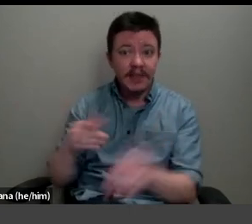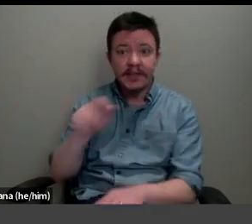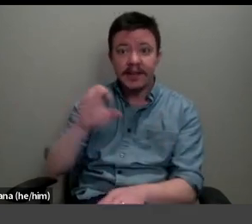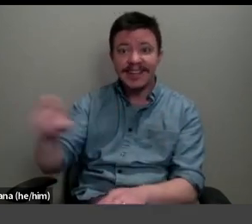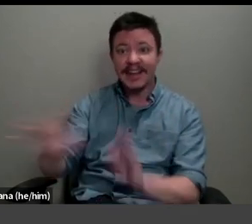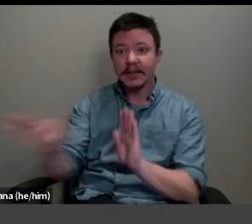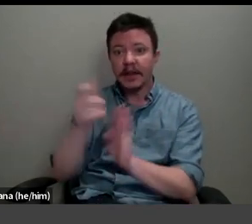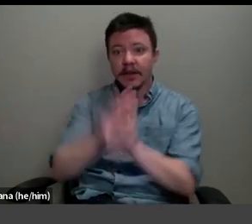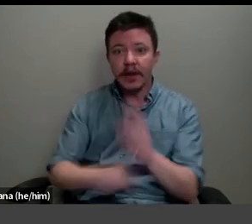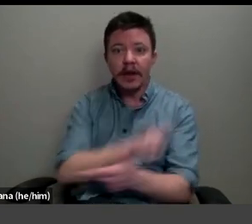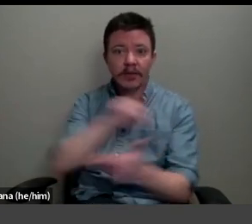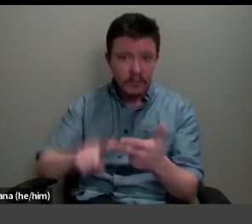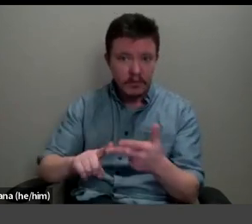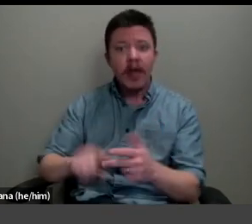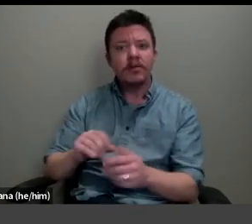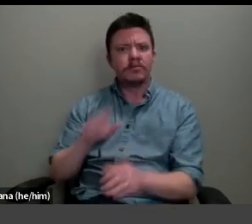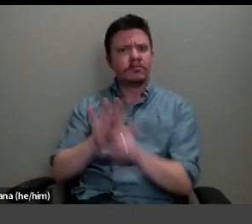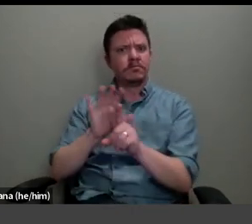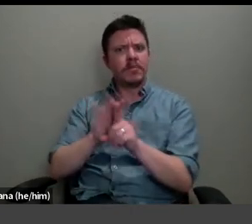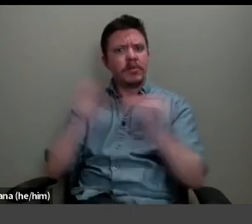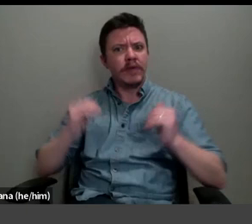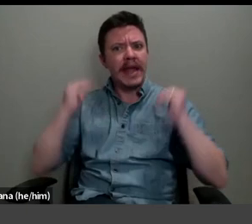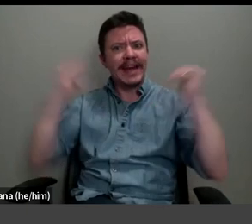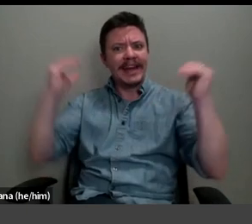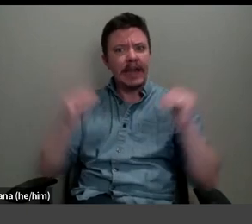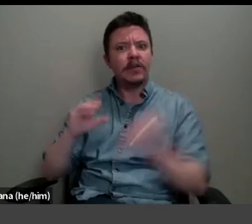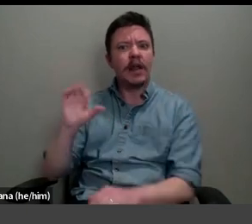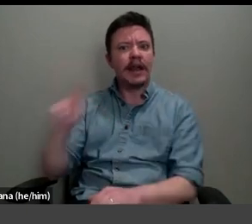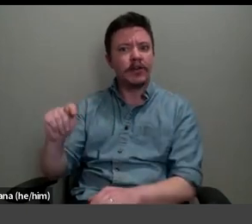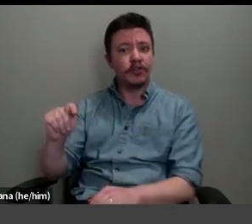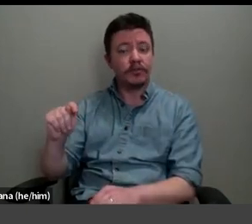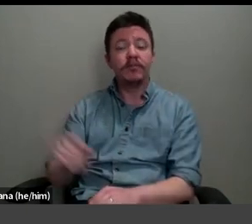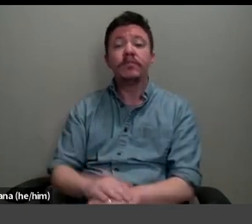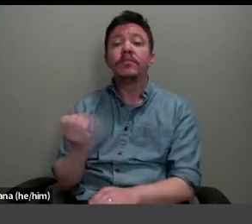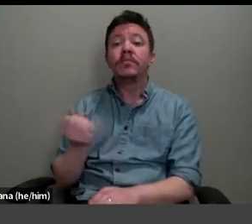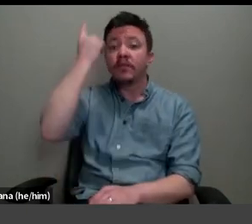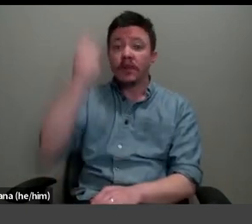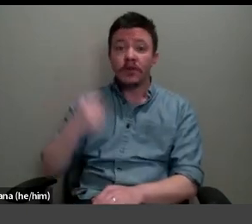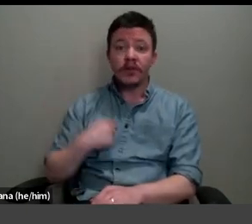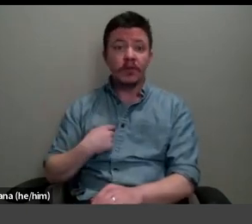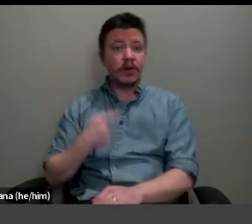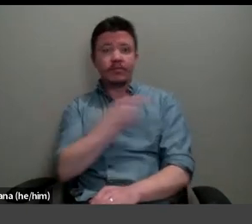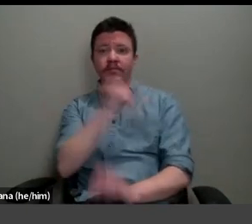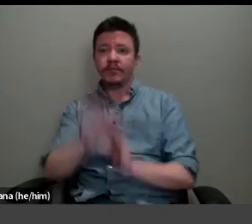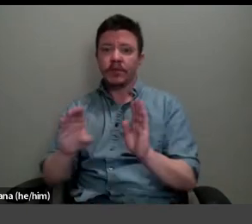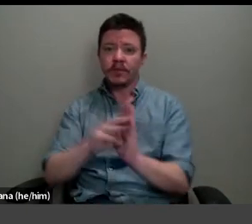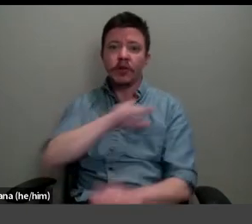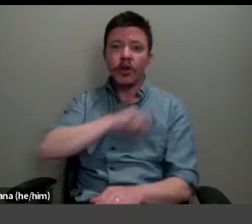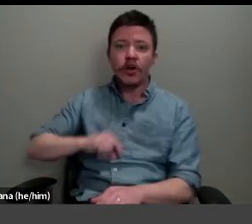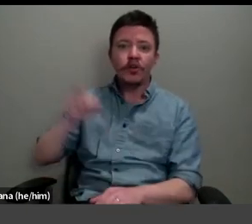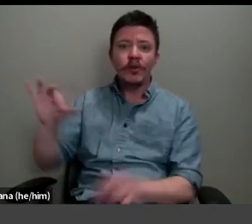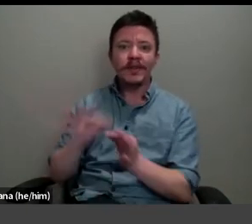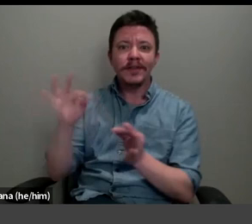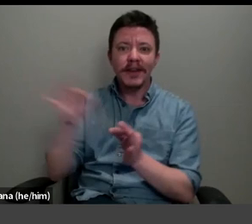elite illustrated literature. The latter includes Queens of the needle, an expensive fictionalized